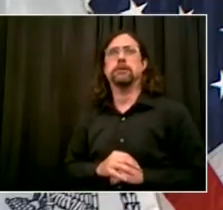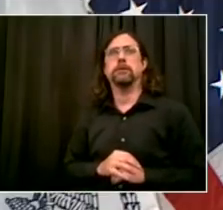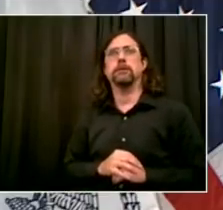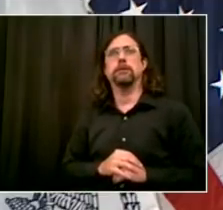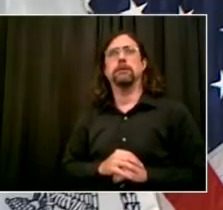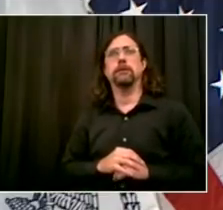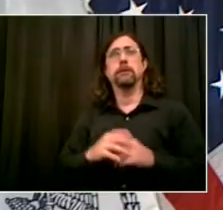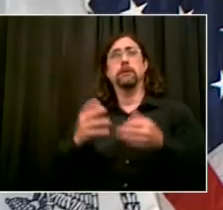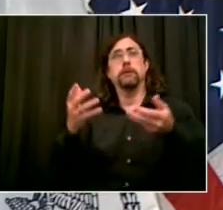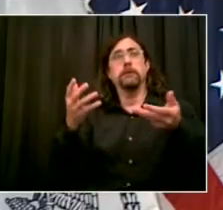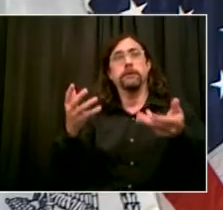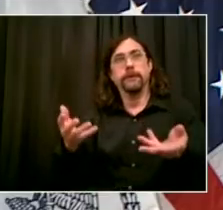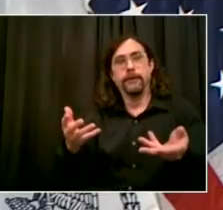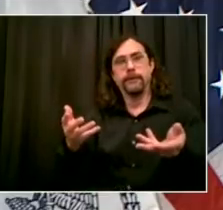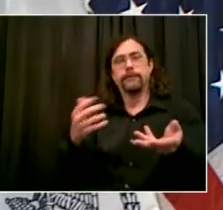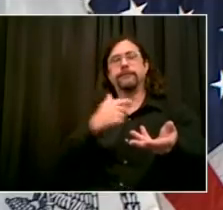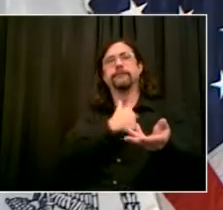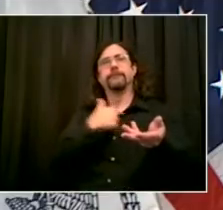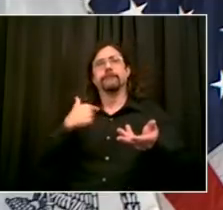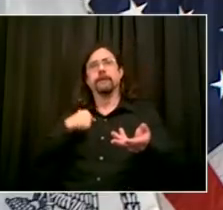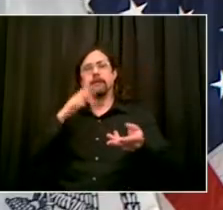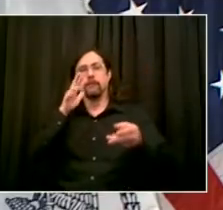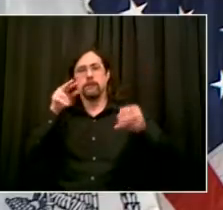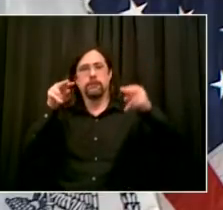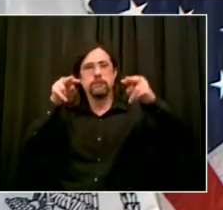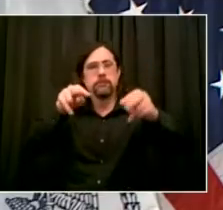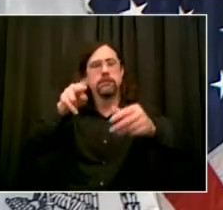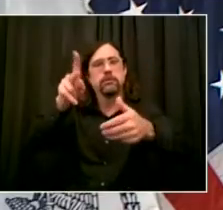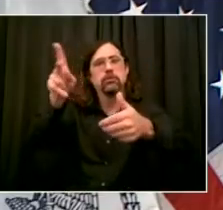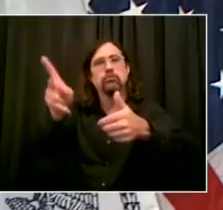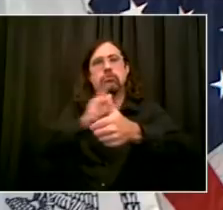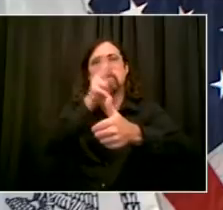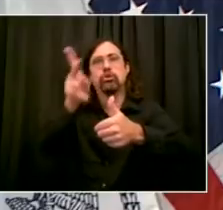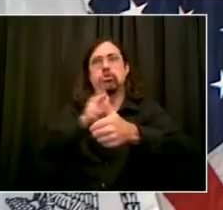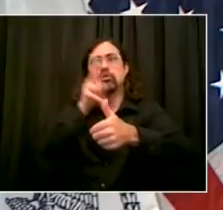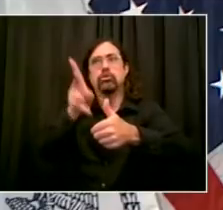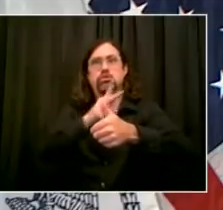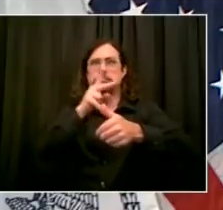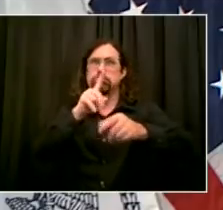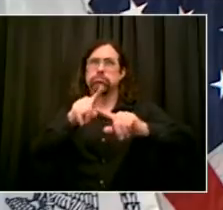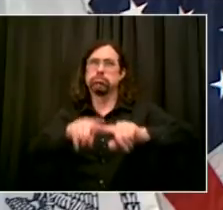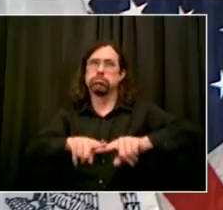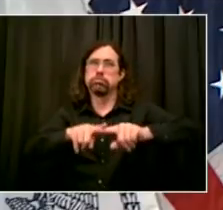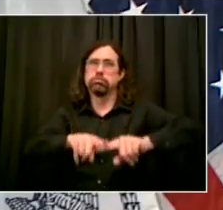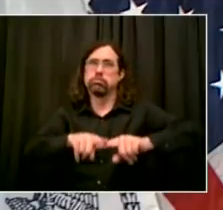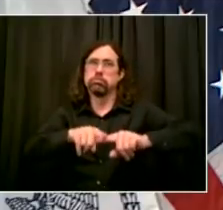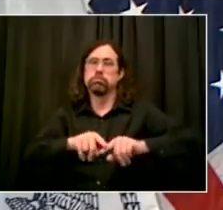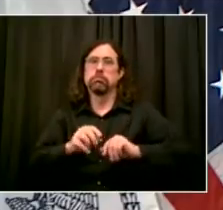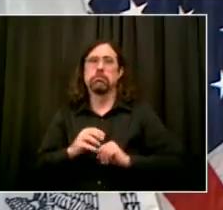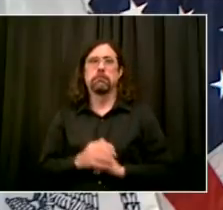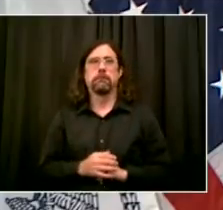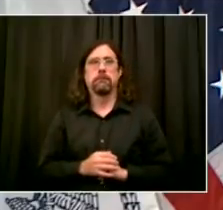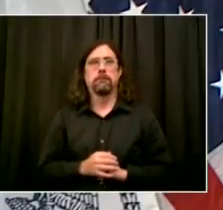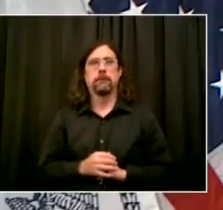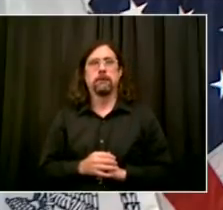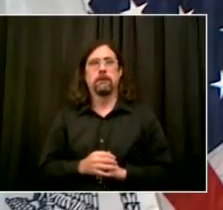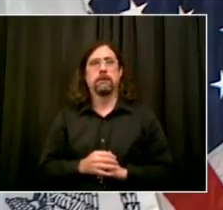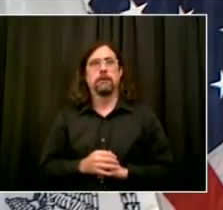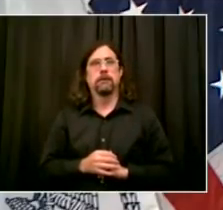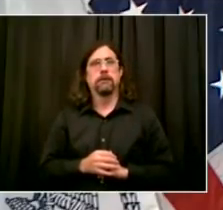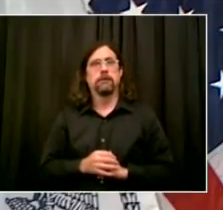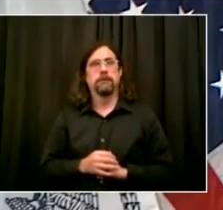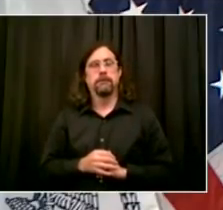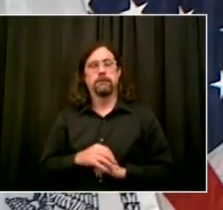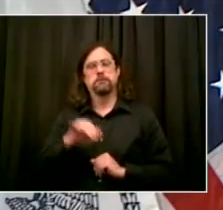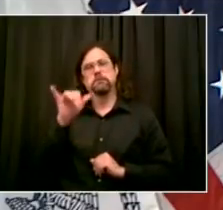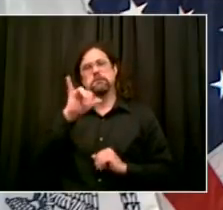of course that's great. A school that has a greater level of need, a school that needs three teachers versus a school that needs two teachers, we're obviously going